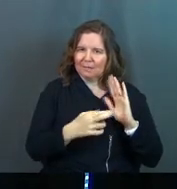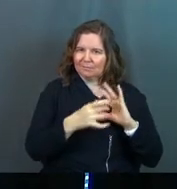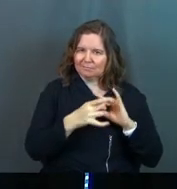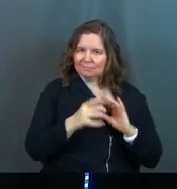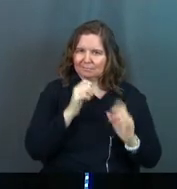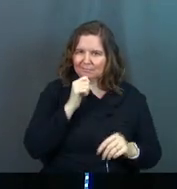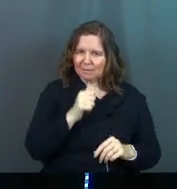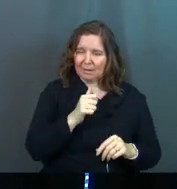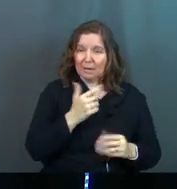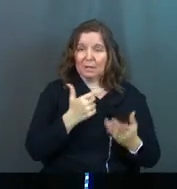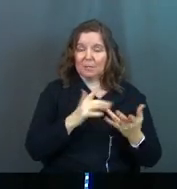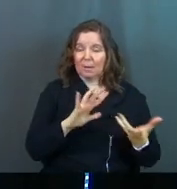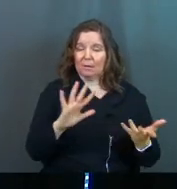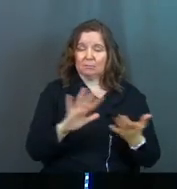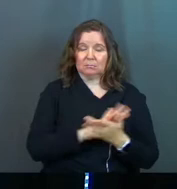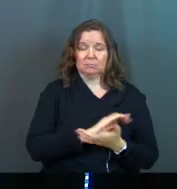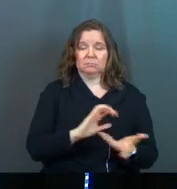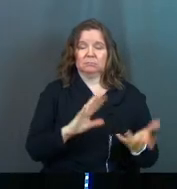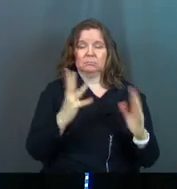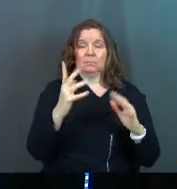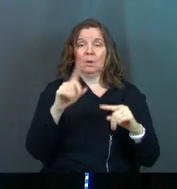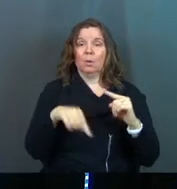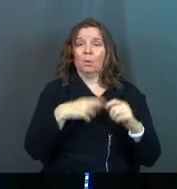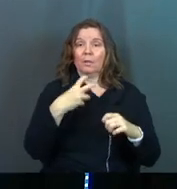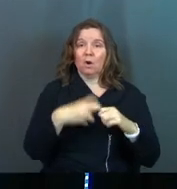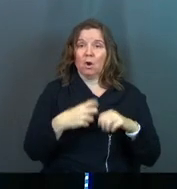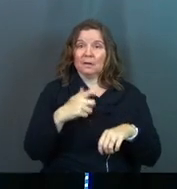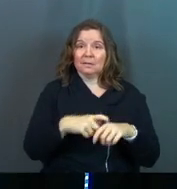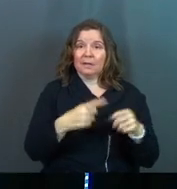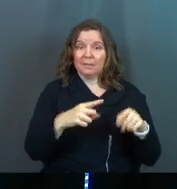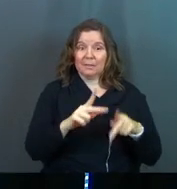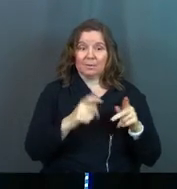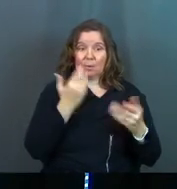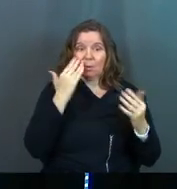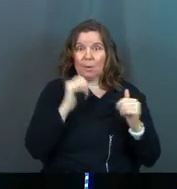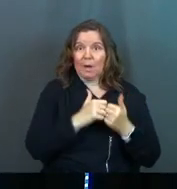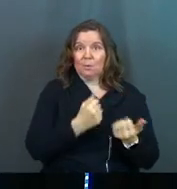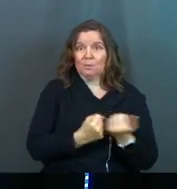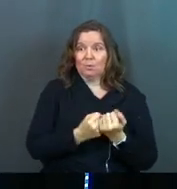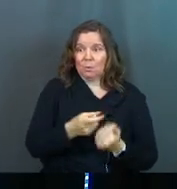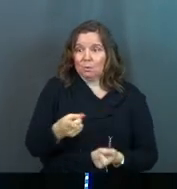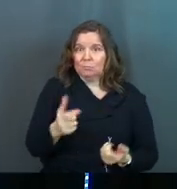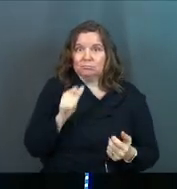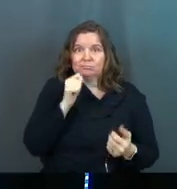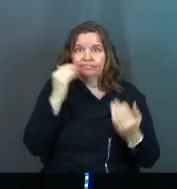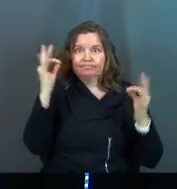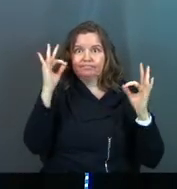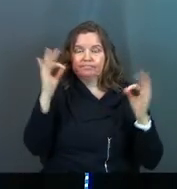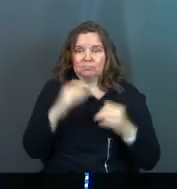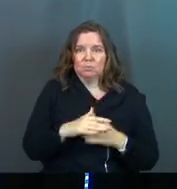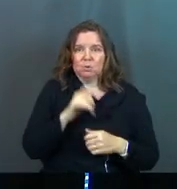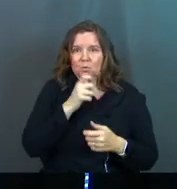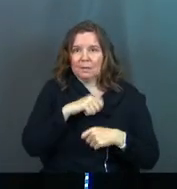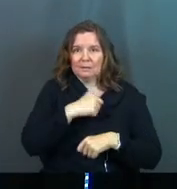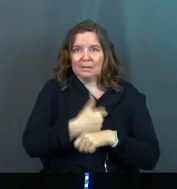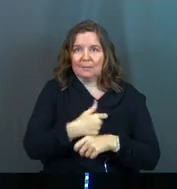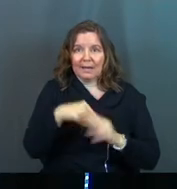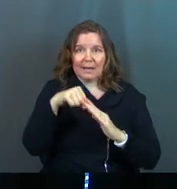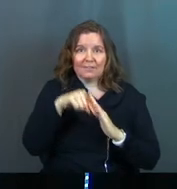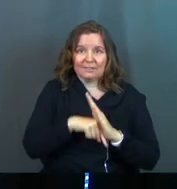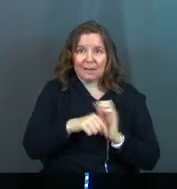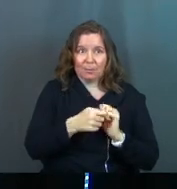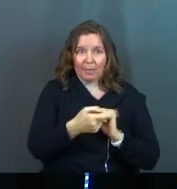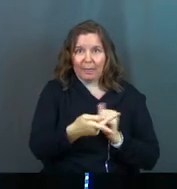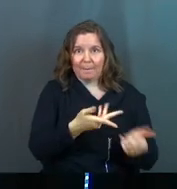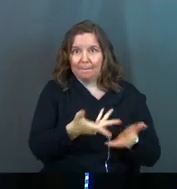And you might come to ruin. Why? Because when the hard times come those people won't know how to be there for you. You haven't built that kind of depth with